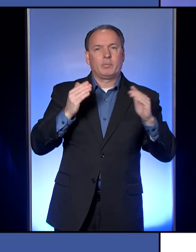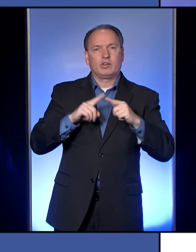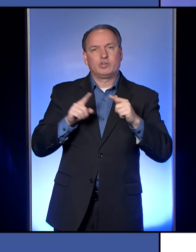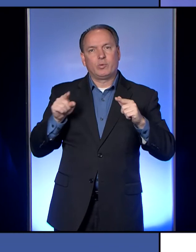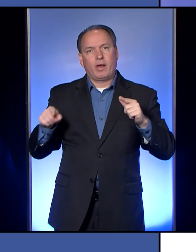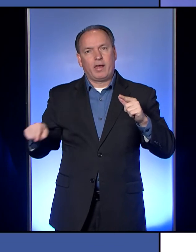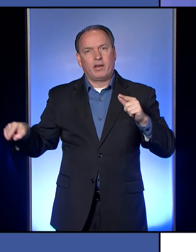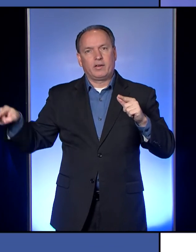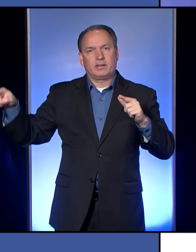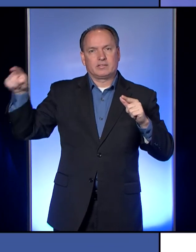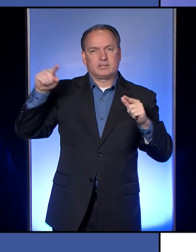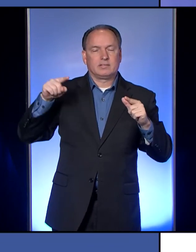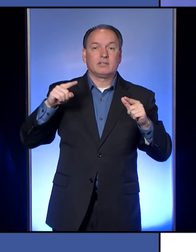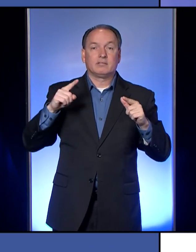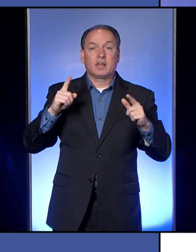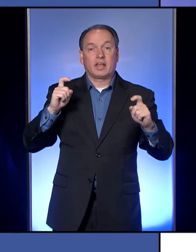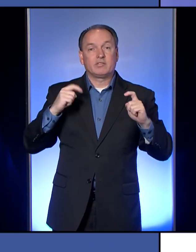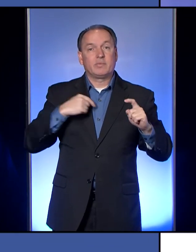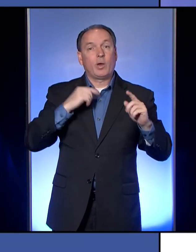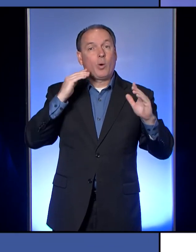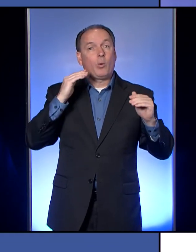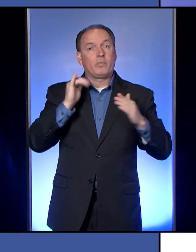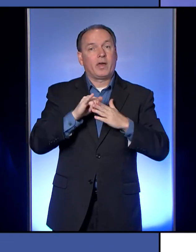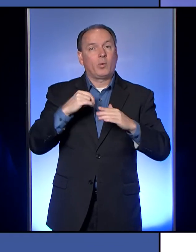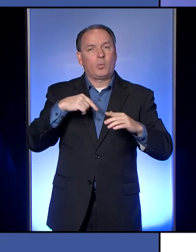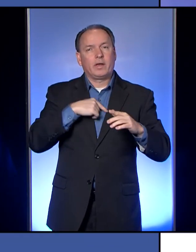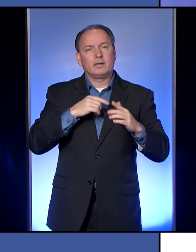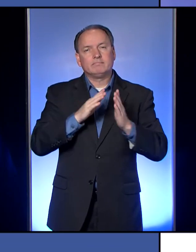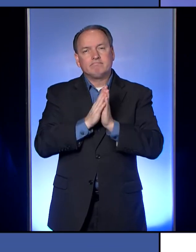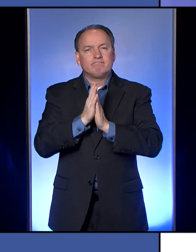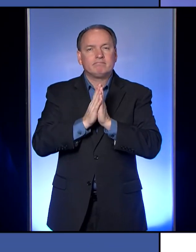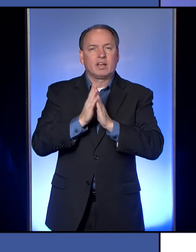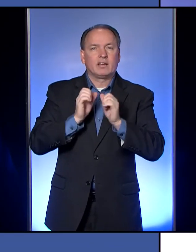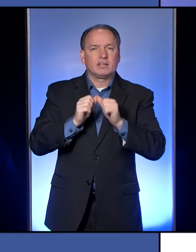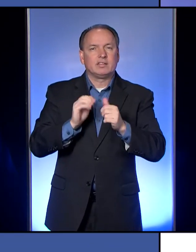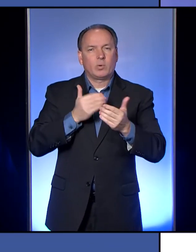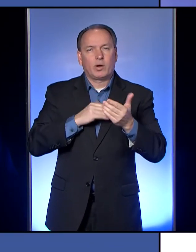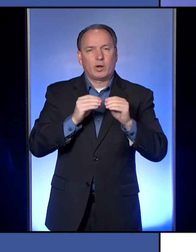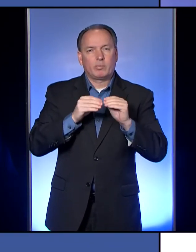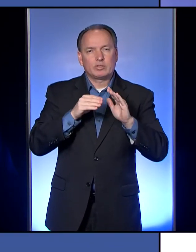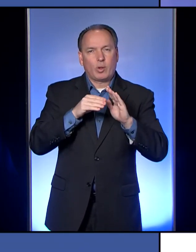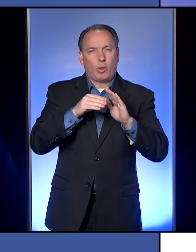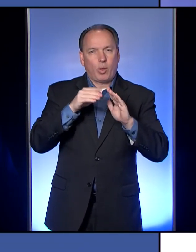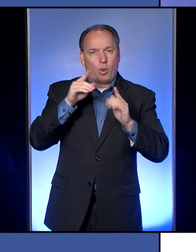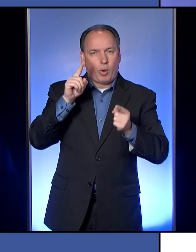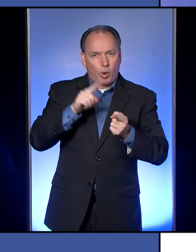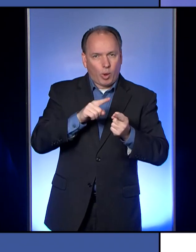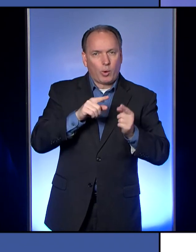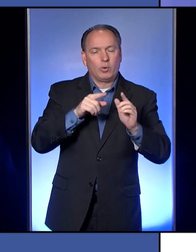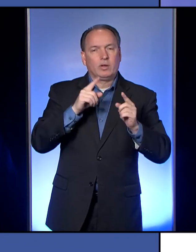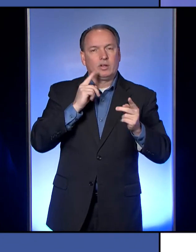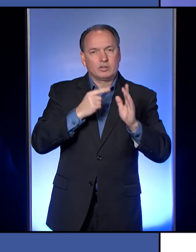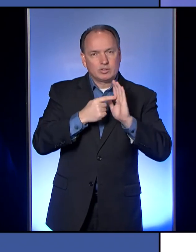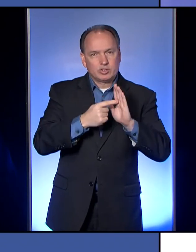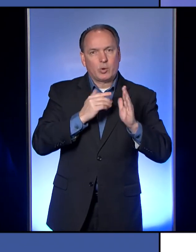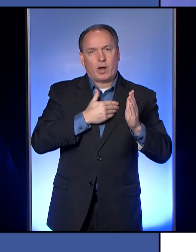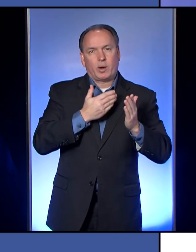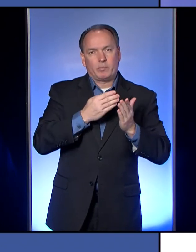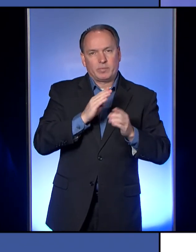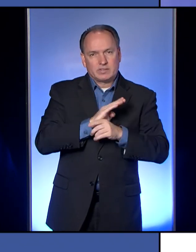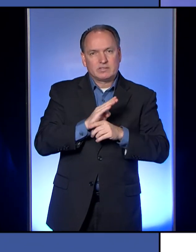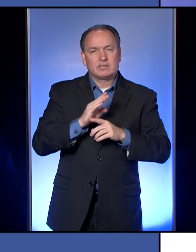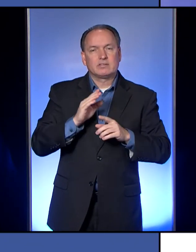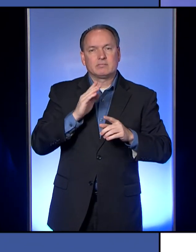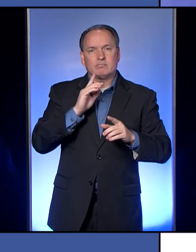gives me some hope that we, if we can continue to keep our numbers low and we can continue to show that our businesses are